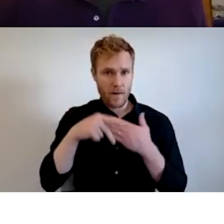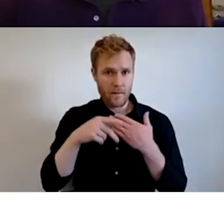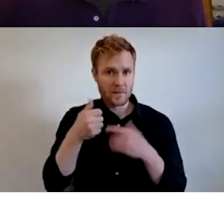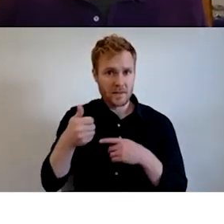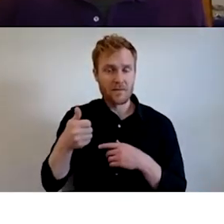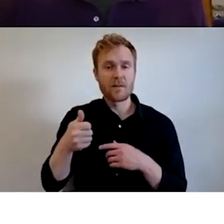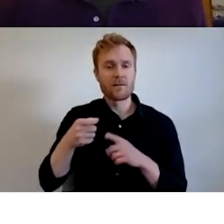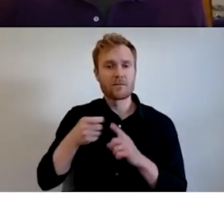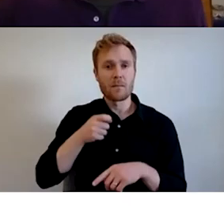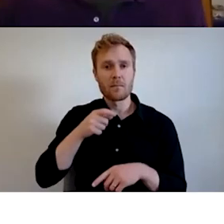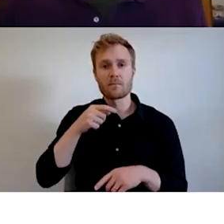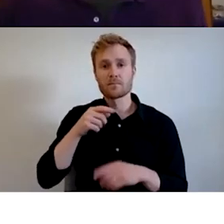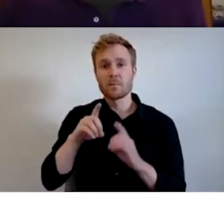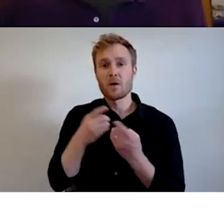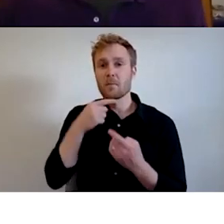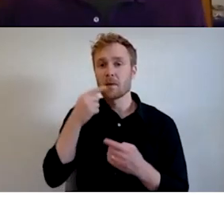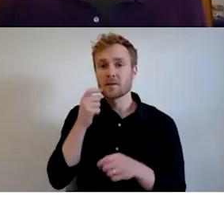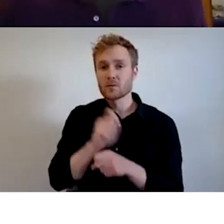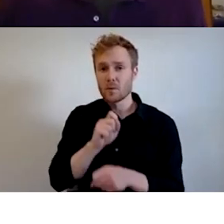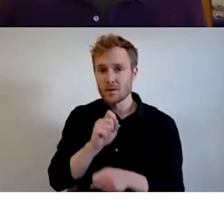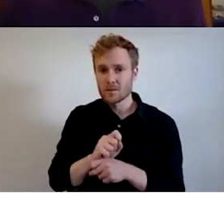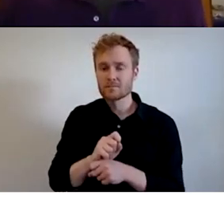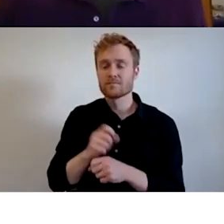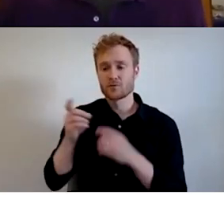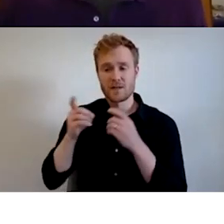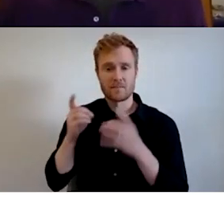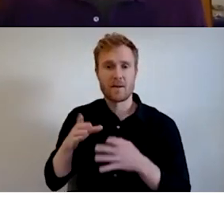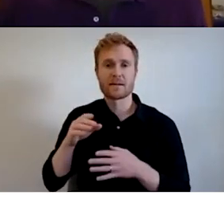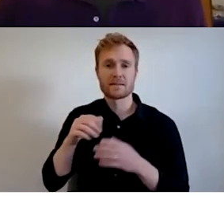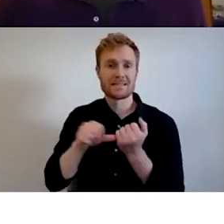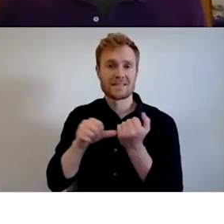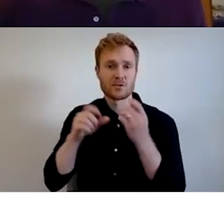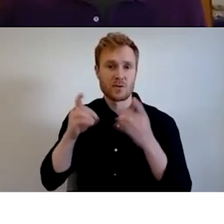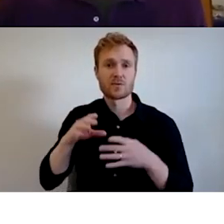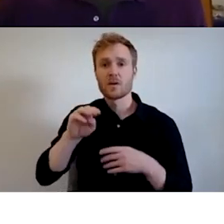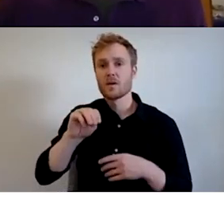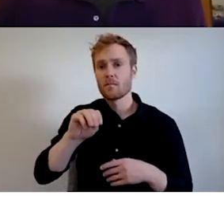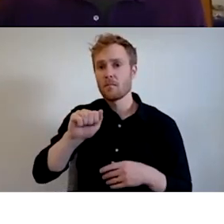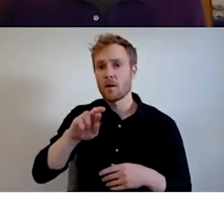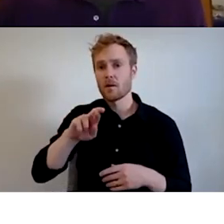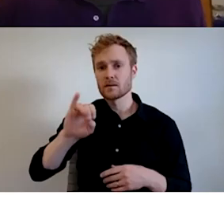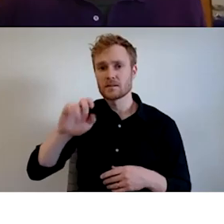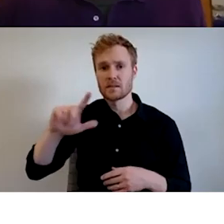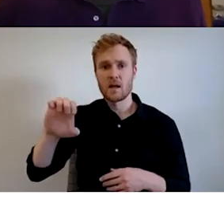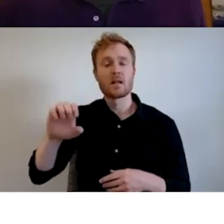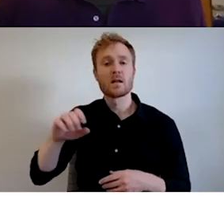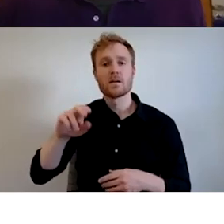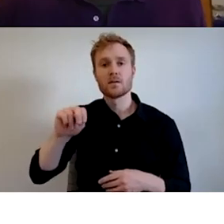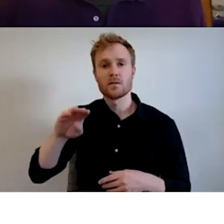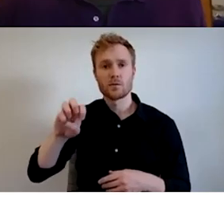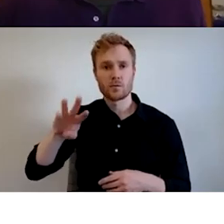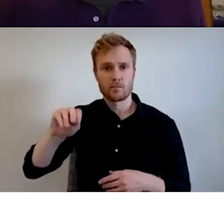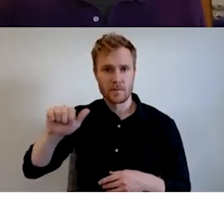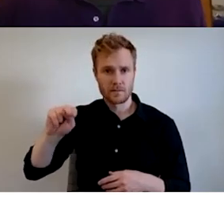actually administered by Assistant Director Marcel Newman and some of her staff, but what I can share with you would be to reach out